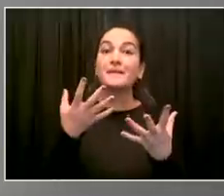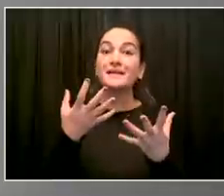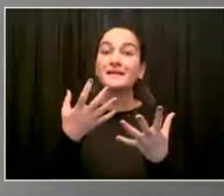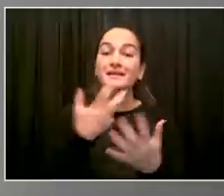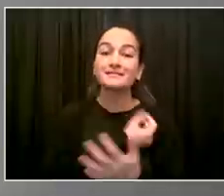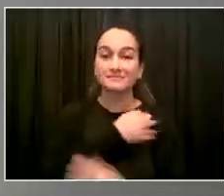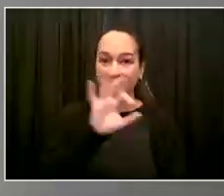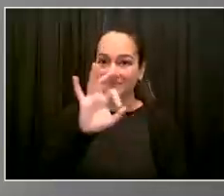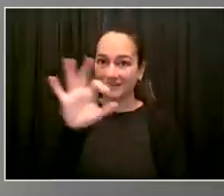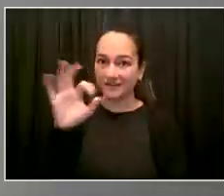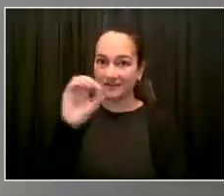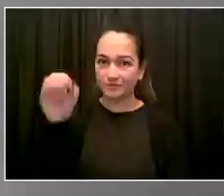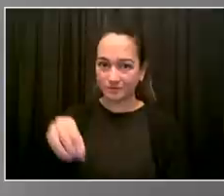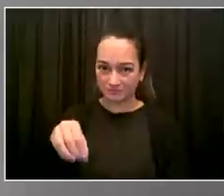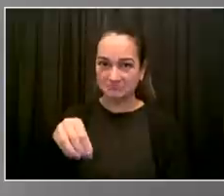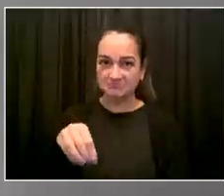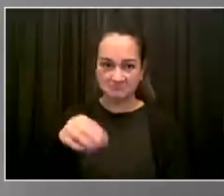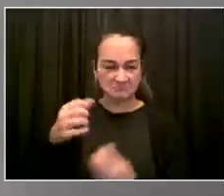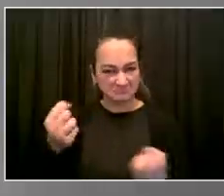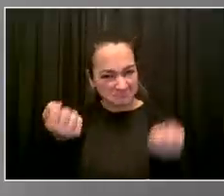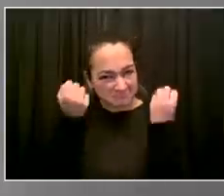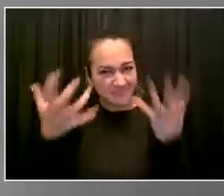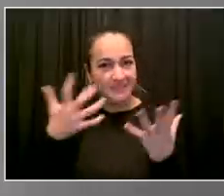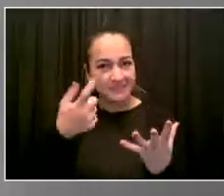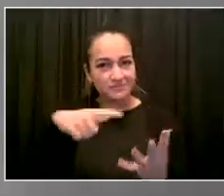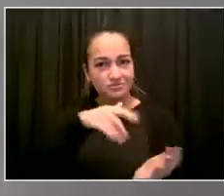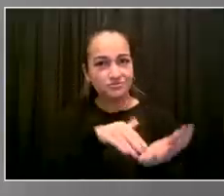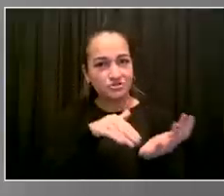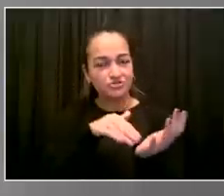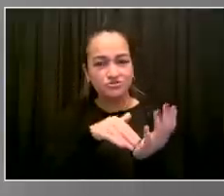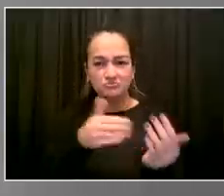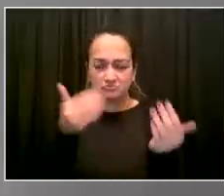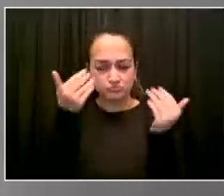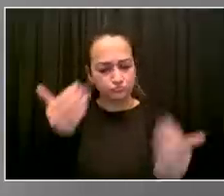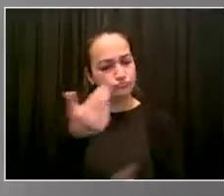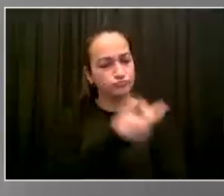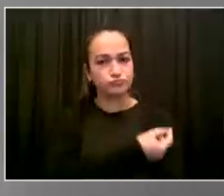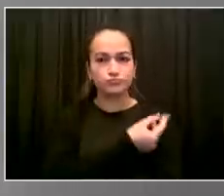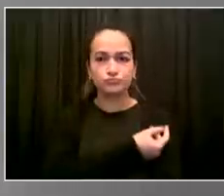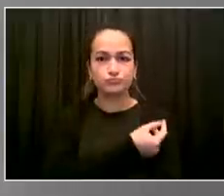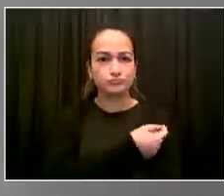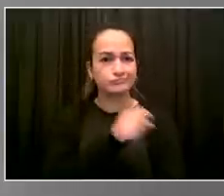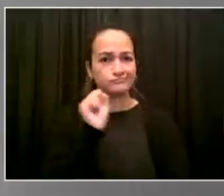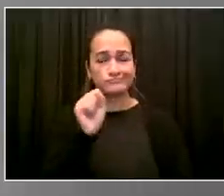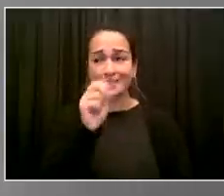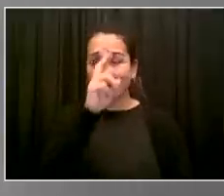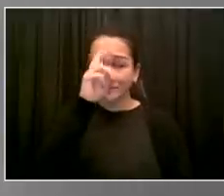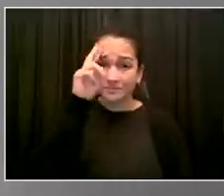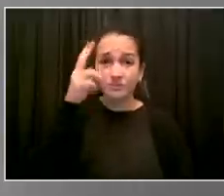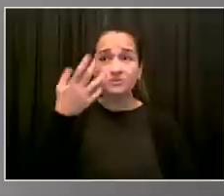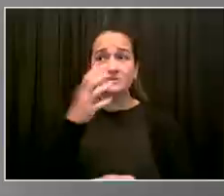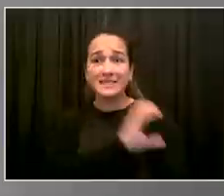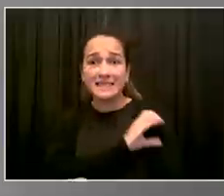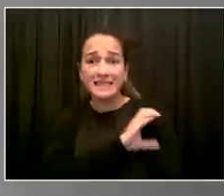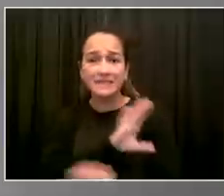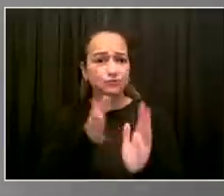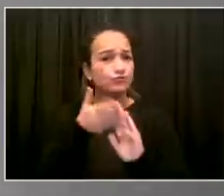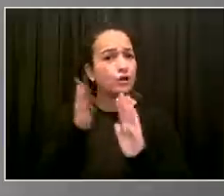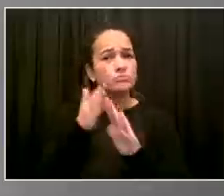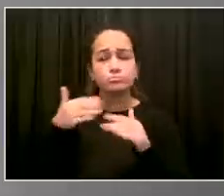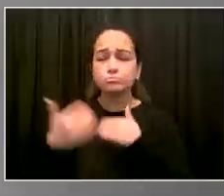I have not heard of any negative reports from the private hospital system, but I confess